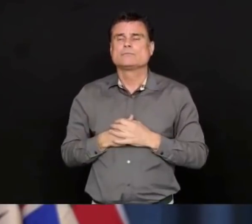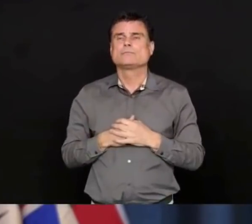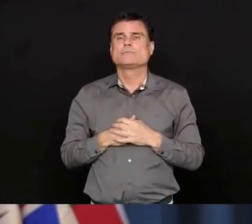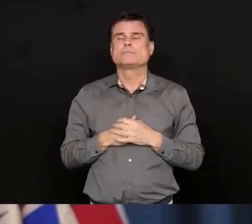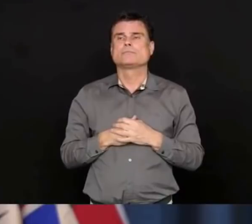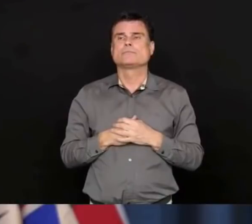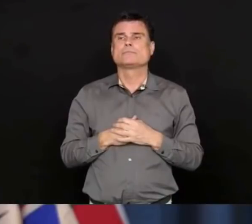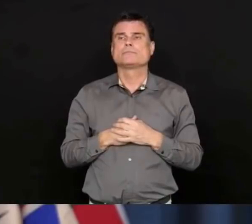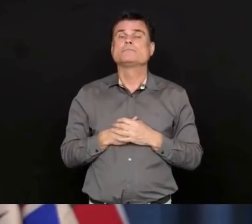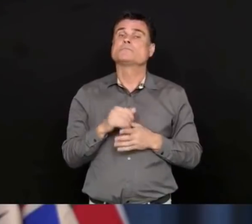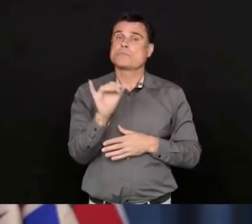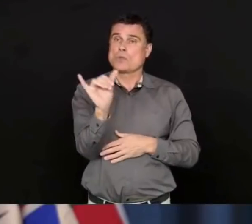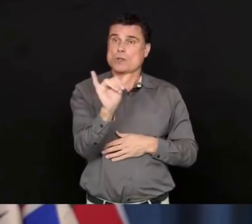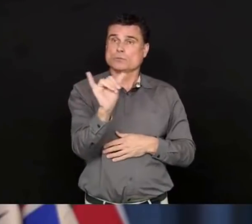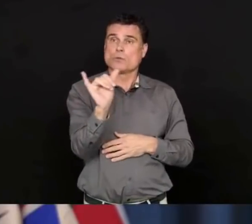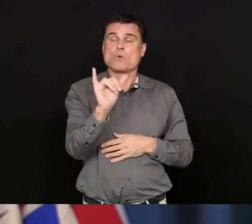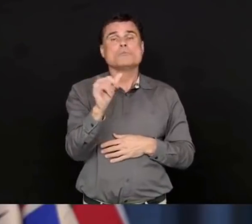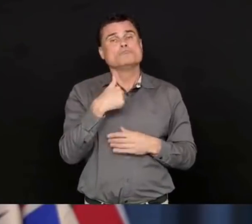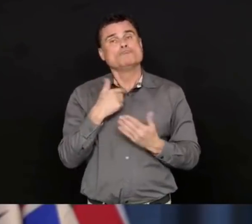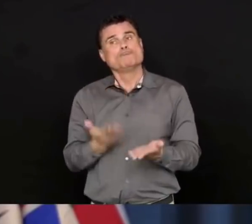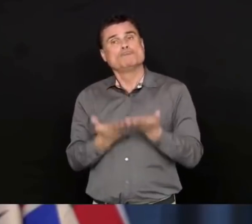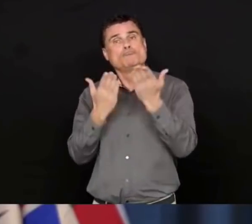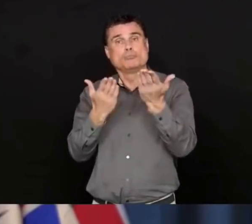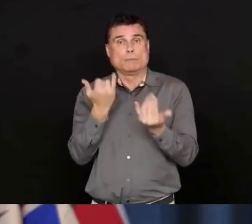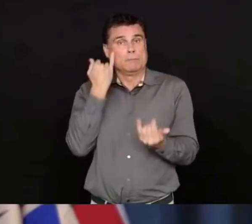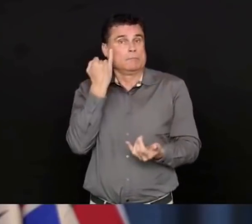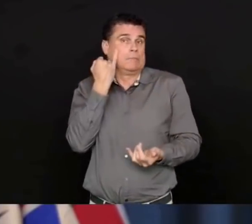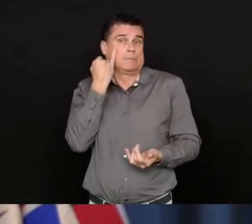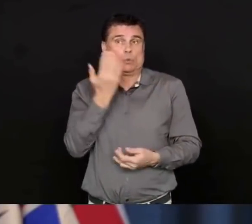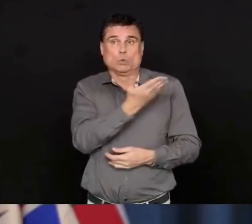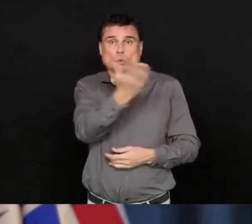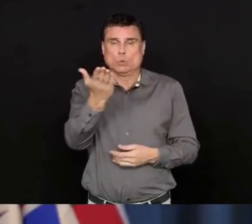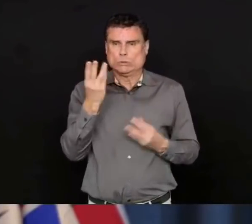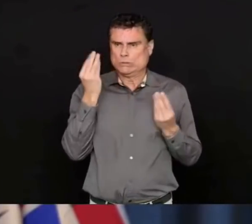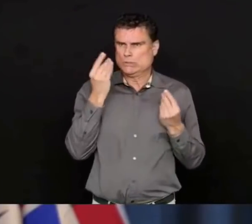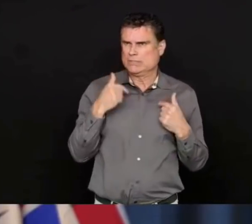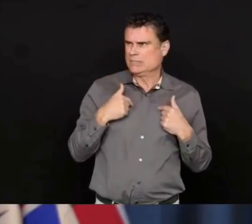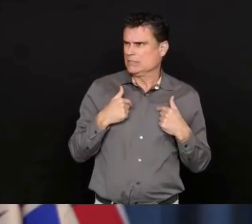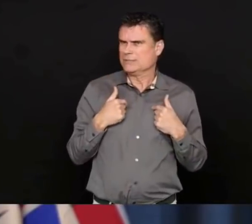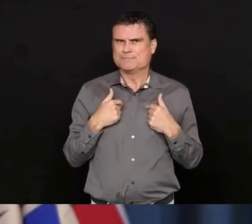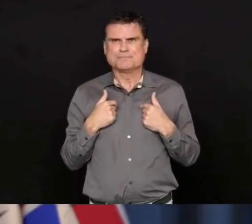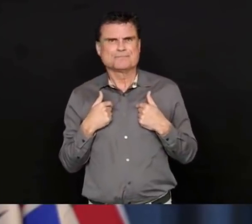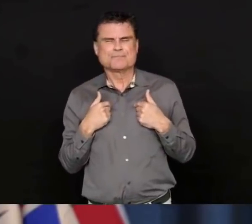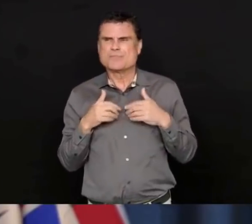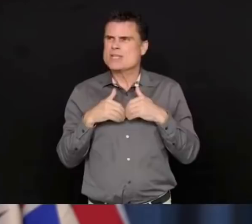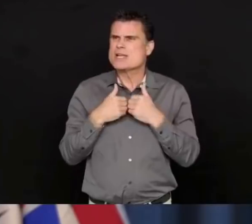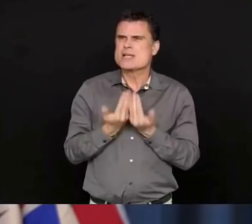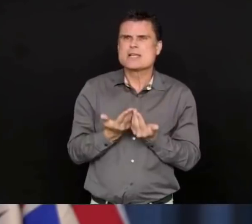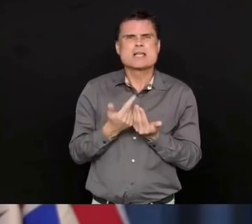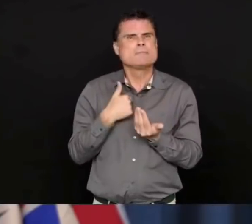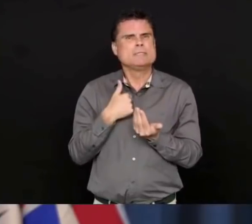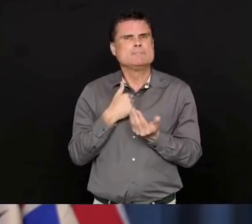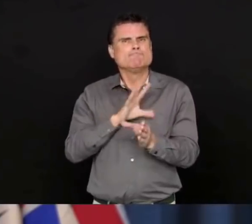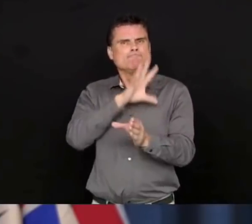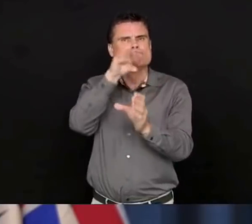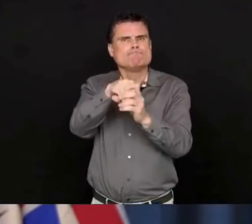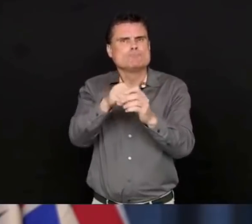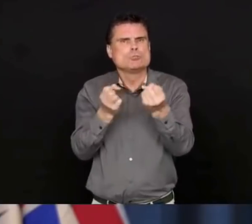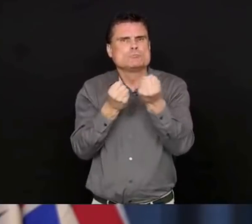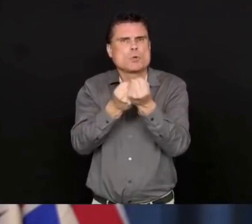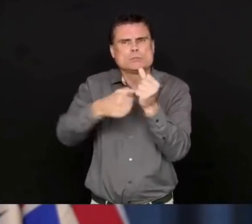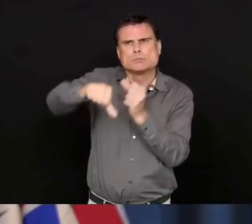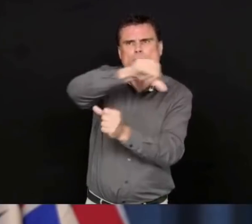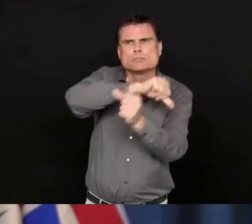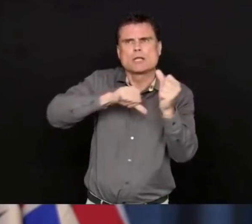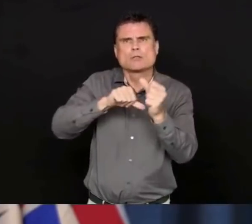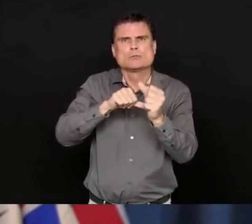people think about ways that we can support each other in reducing anxiety. And I know there's a couple of websites, for example, here in